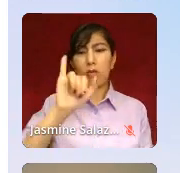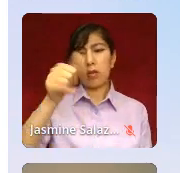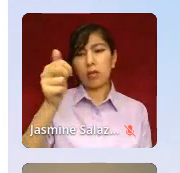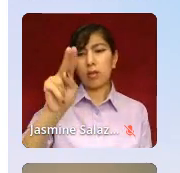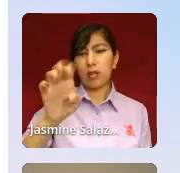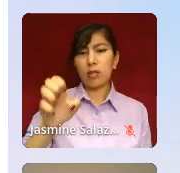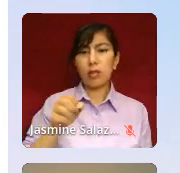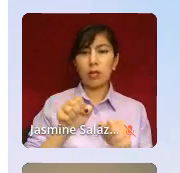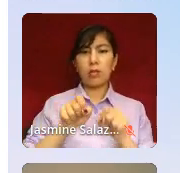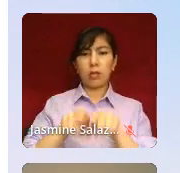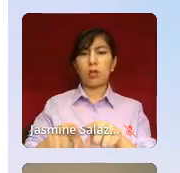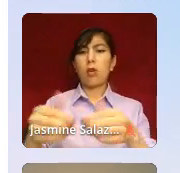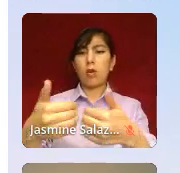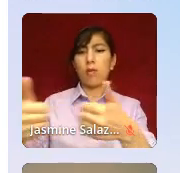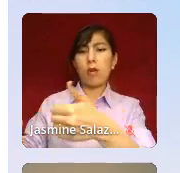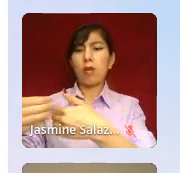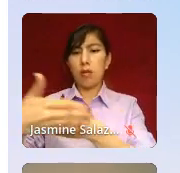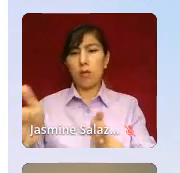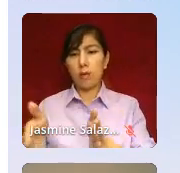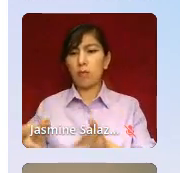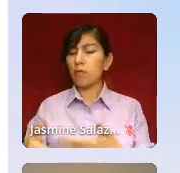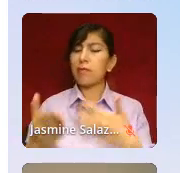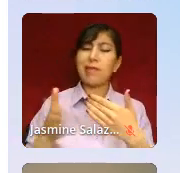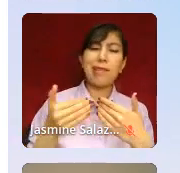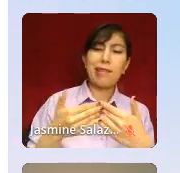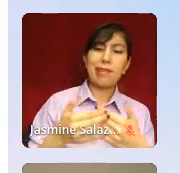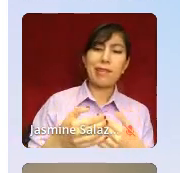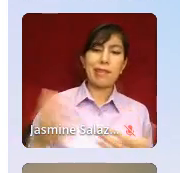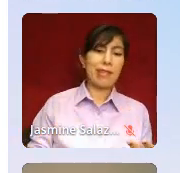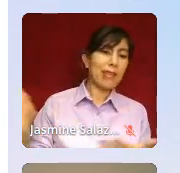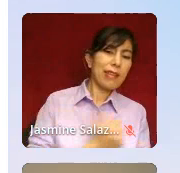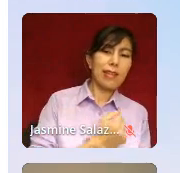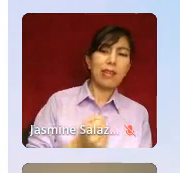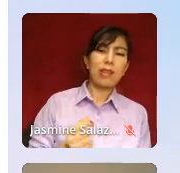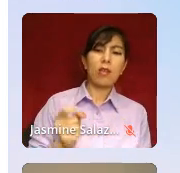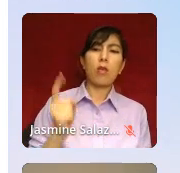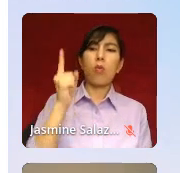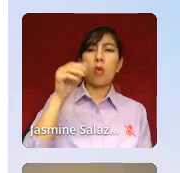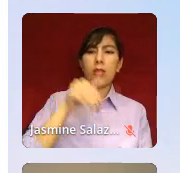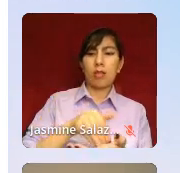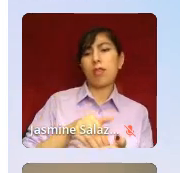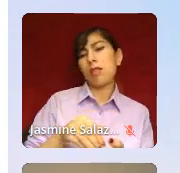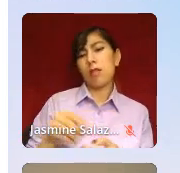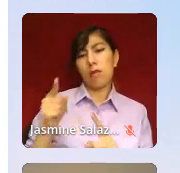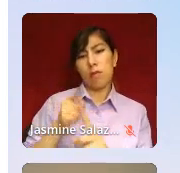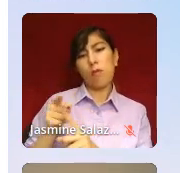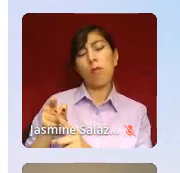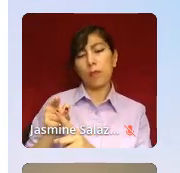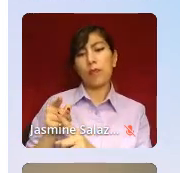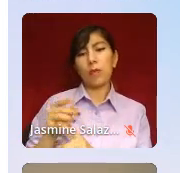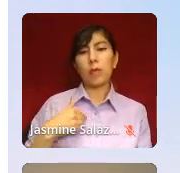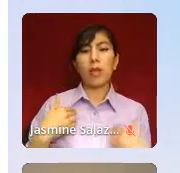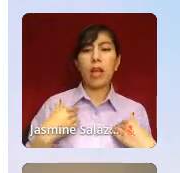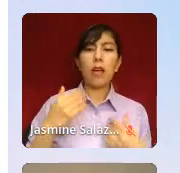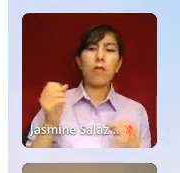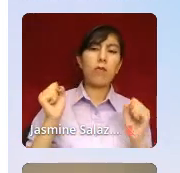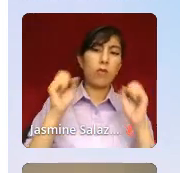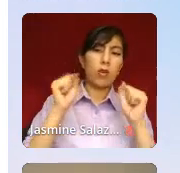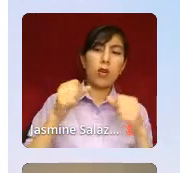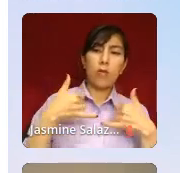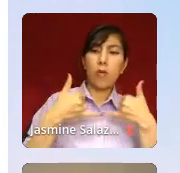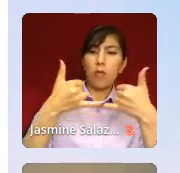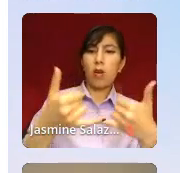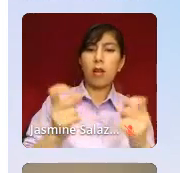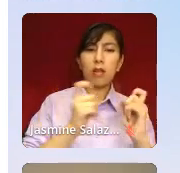rooms. So you can easily receive over a thousand points. And we have some wonderful prizes that we're